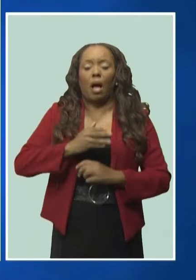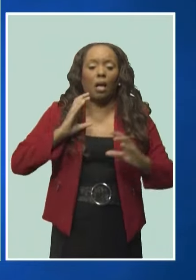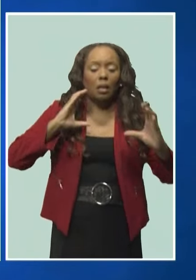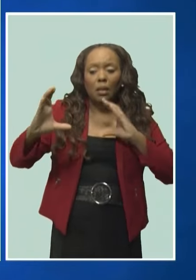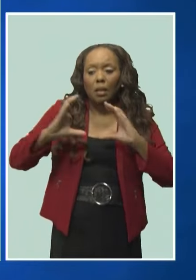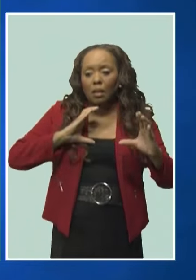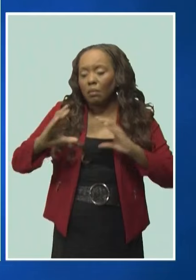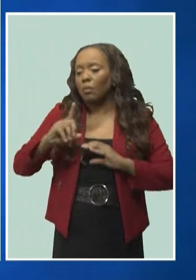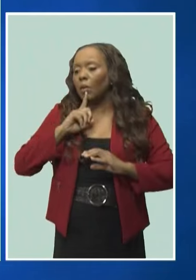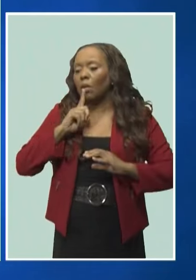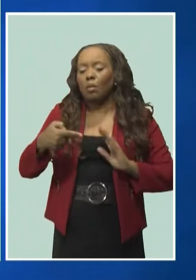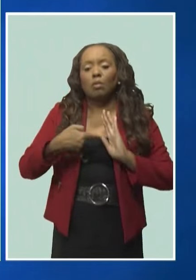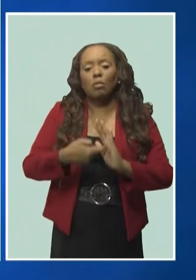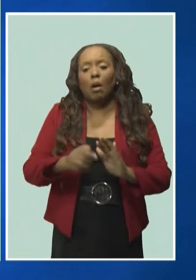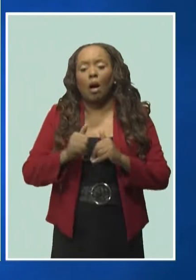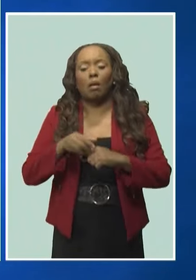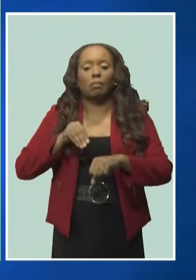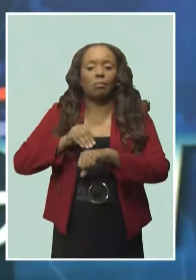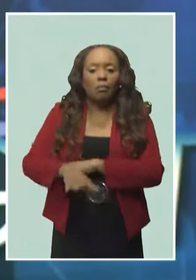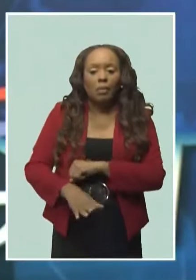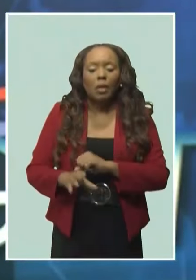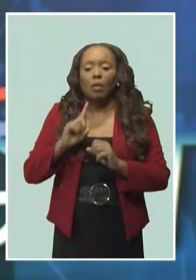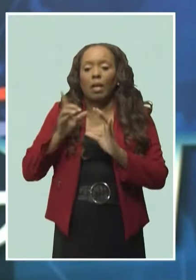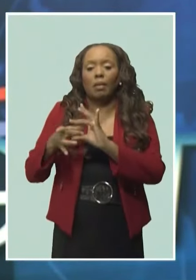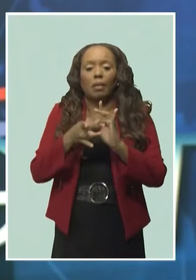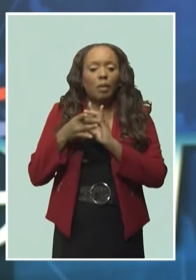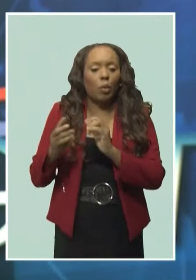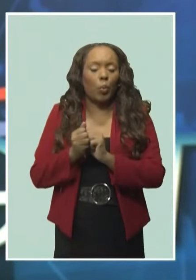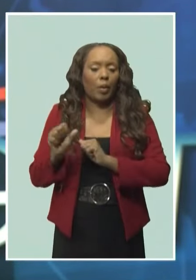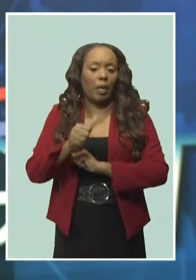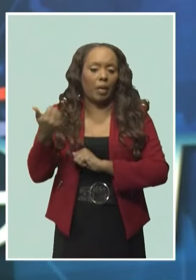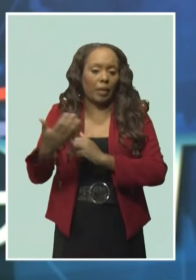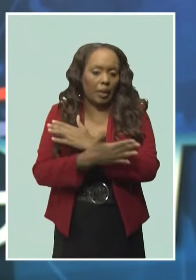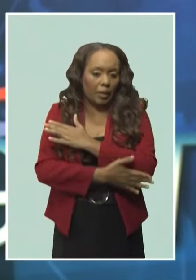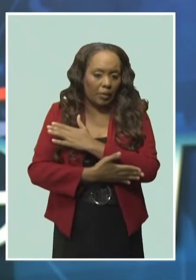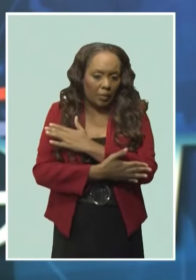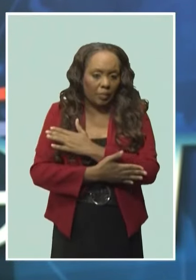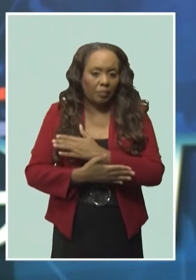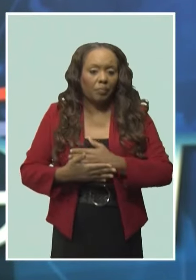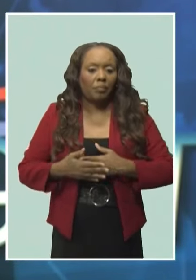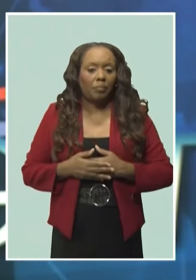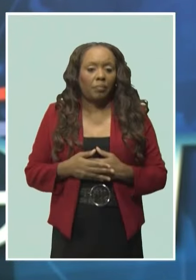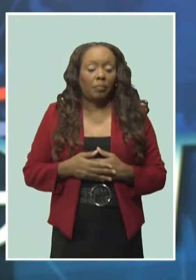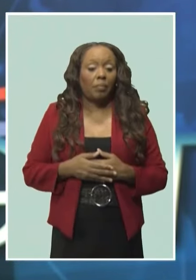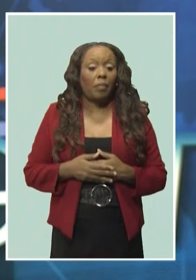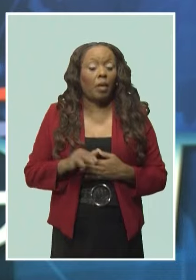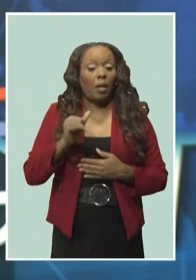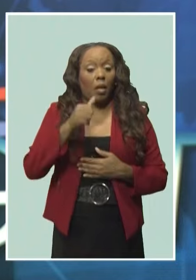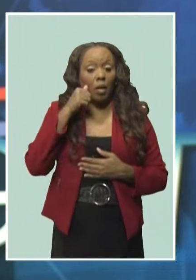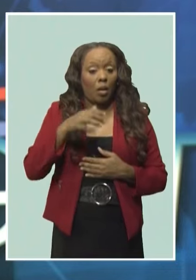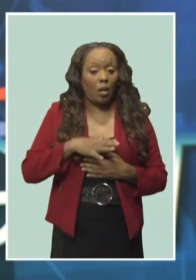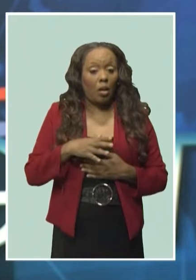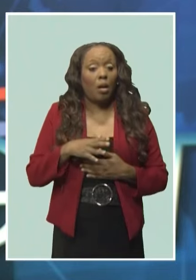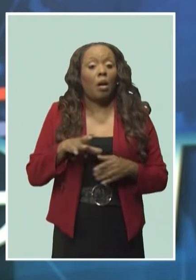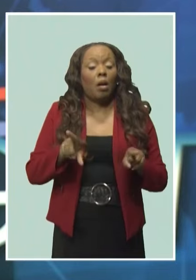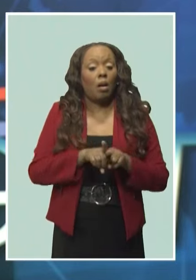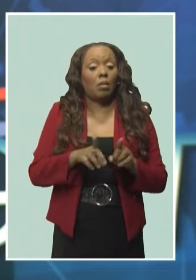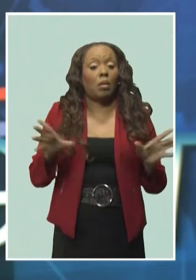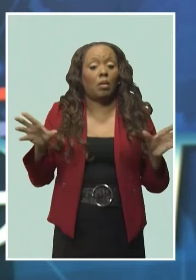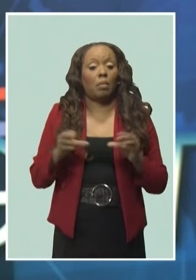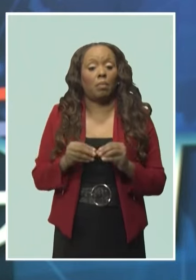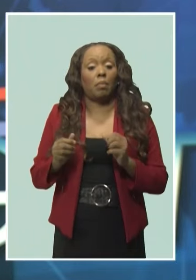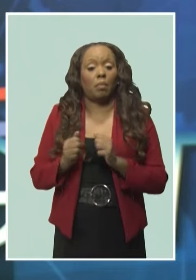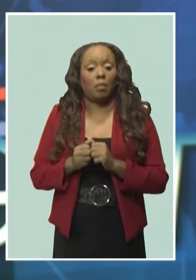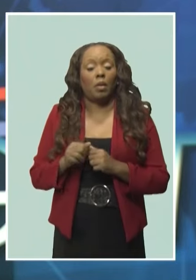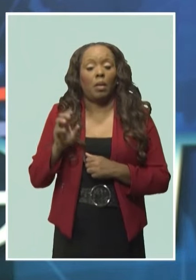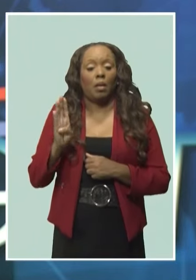South-South cooperation. The high-ranking member of the Communist Party of China also met this morning with executive